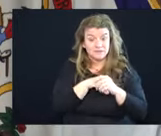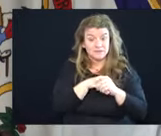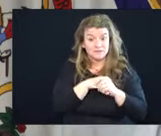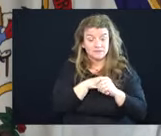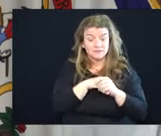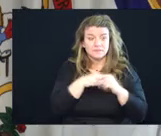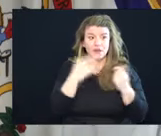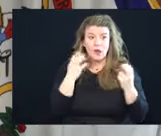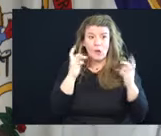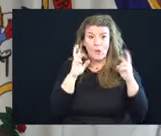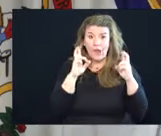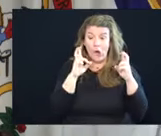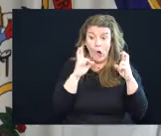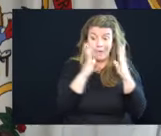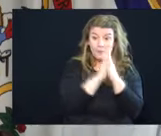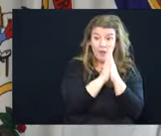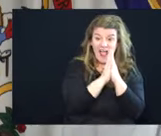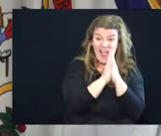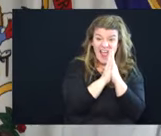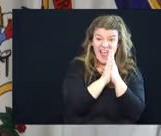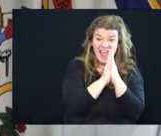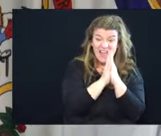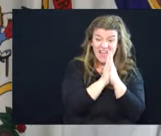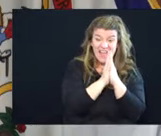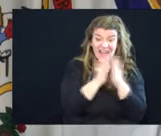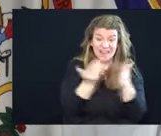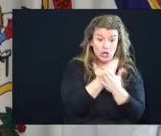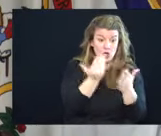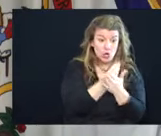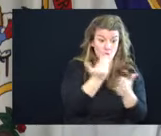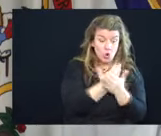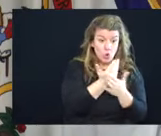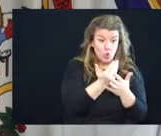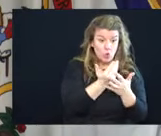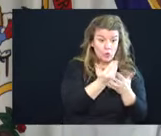we hope and pray that the spinoff is going to be milder.